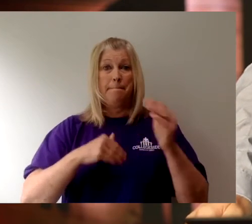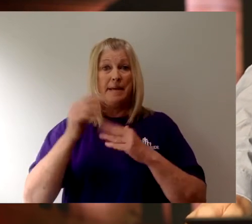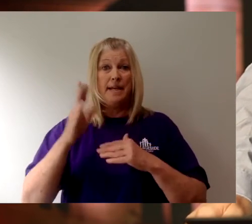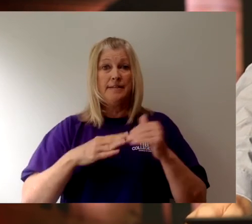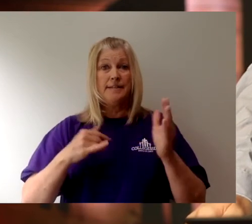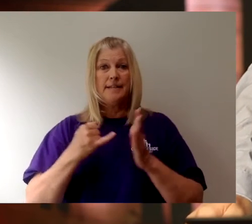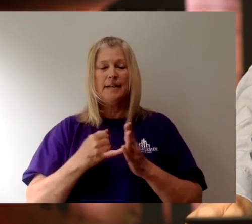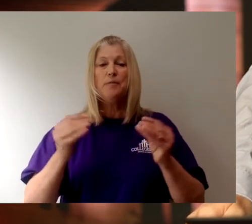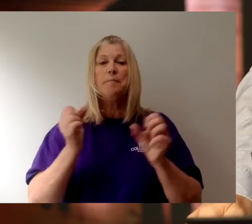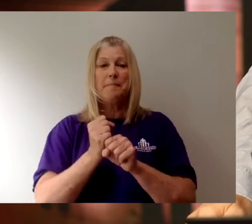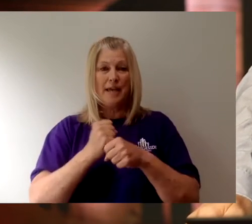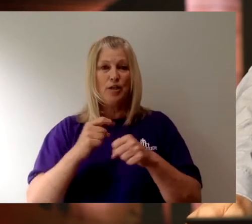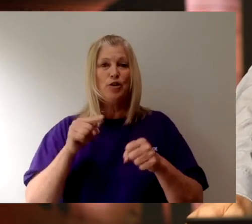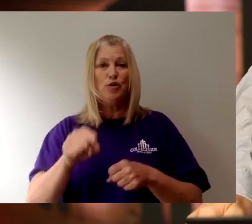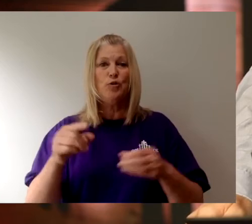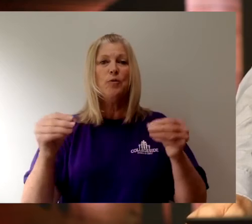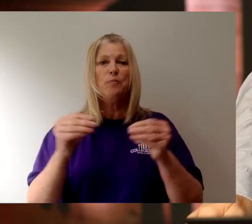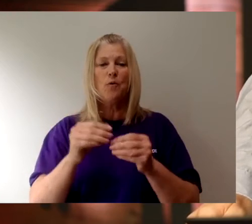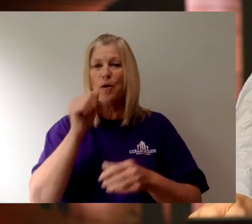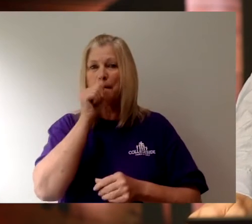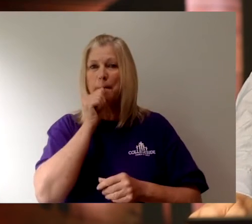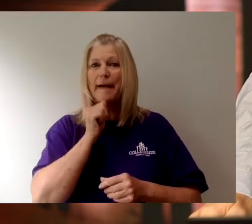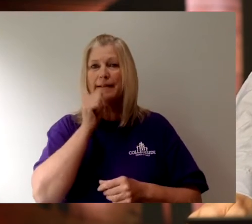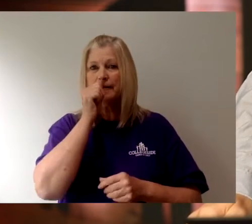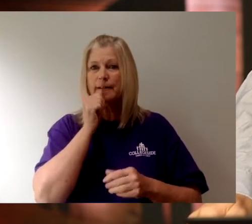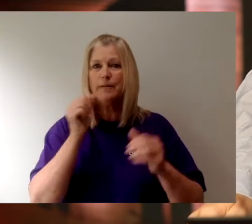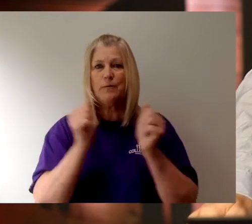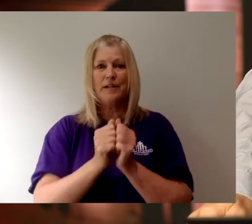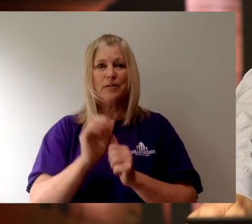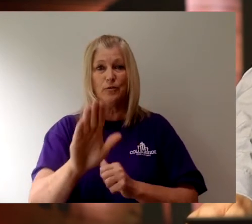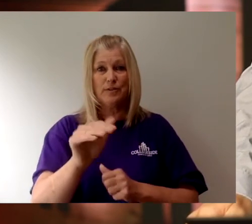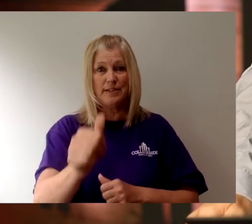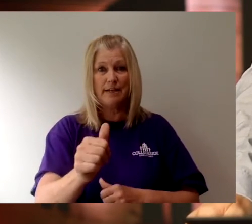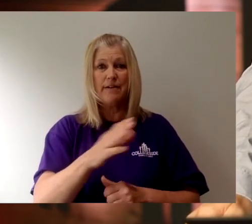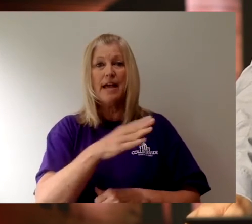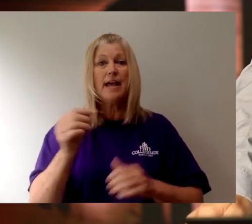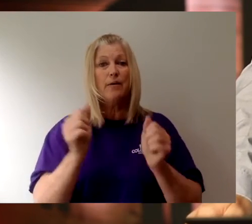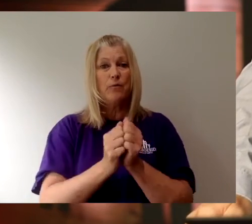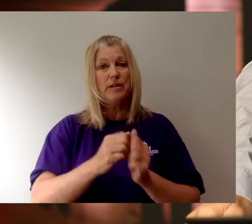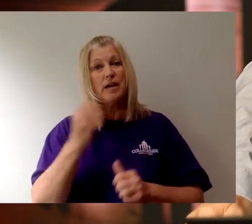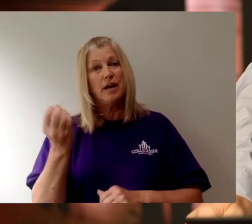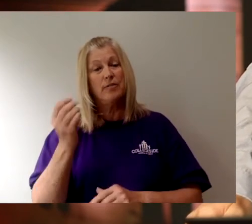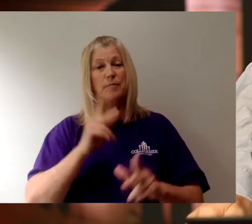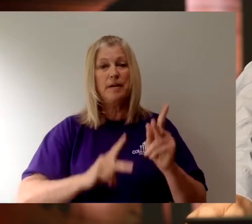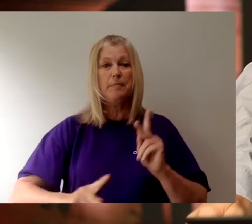It will make you more patient with yourself and with other people.